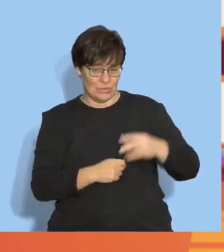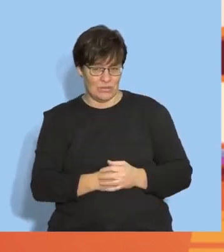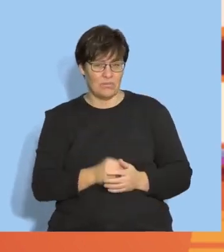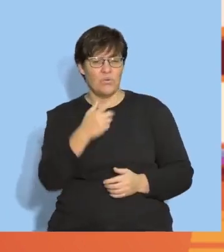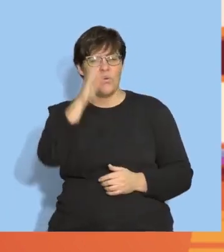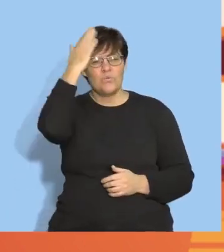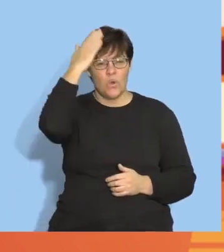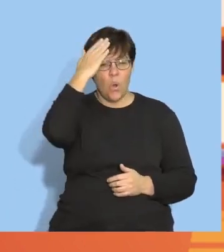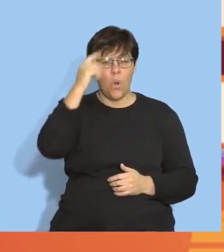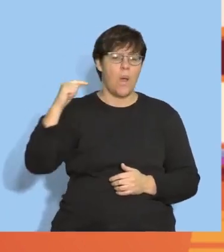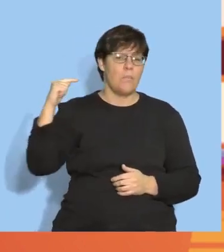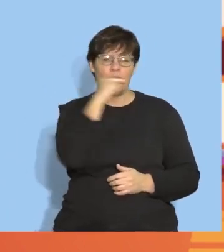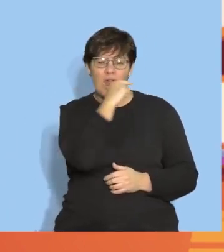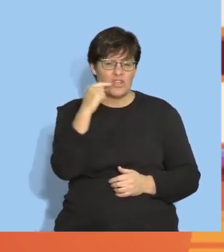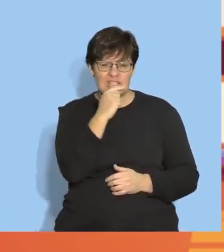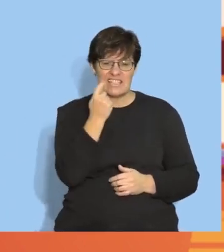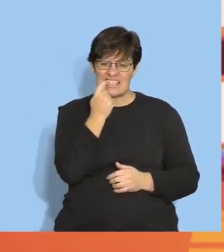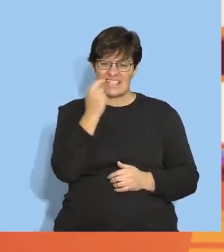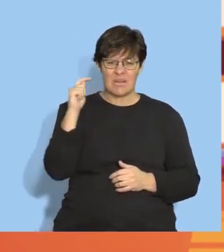know what we use to brush our teeth?